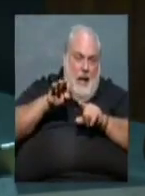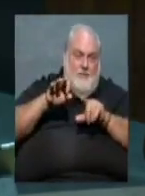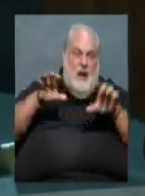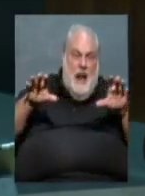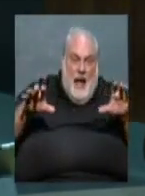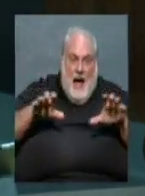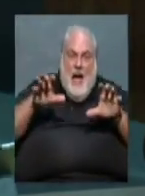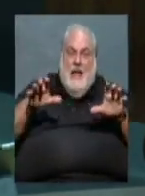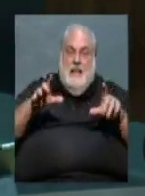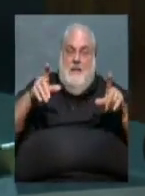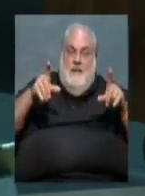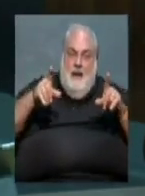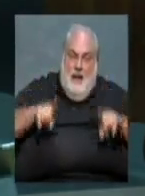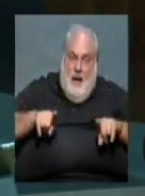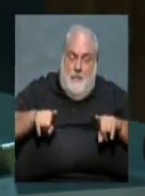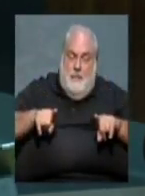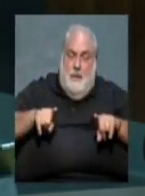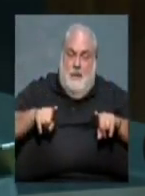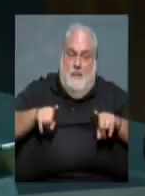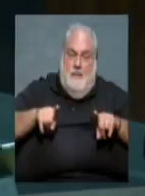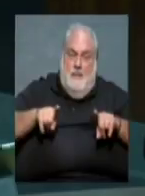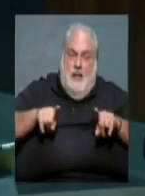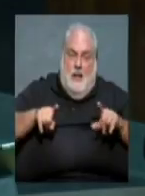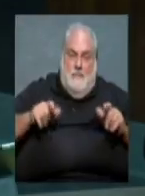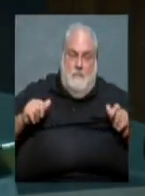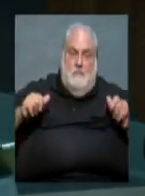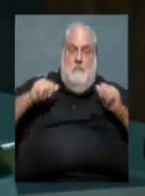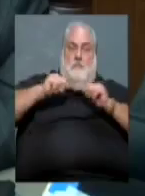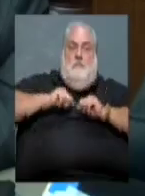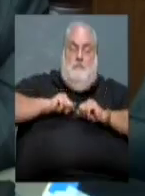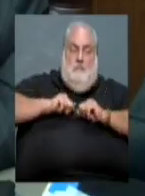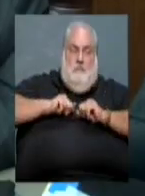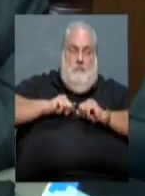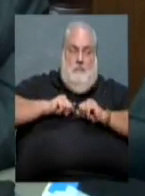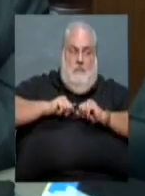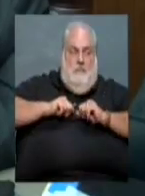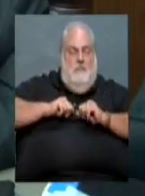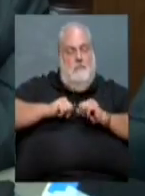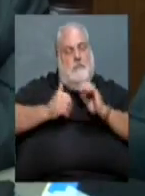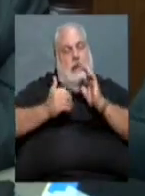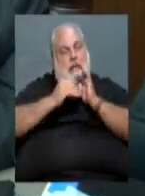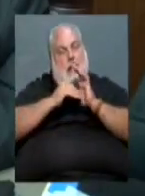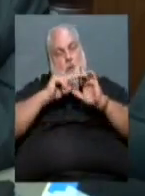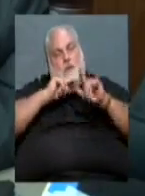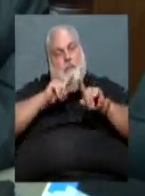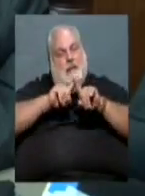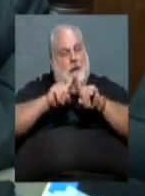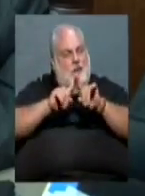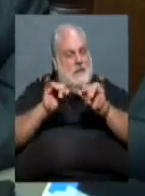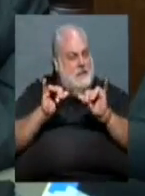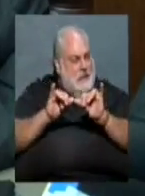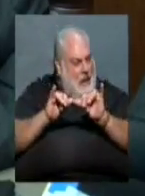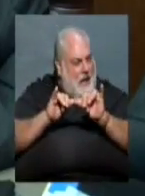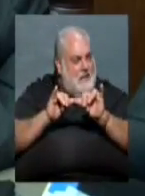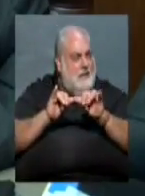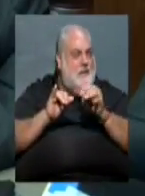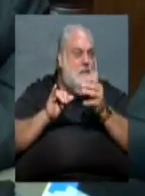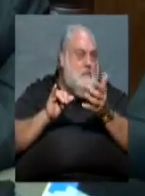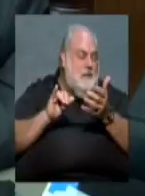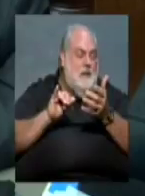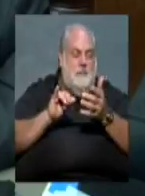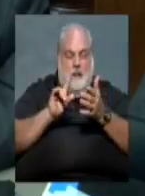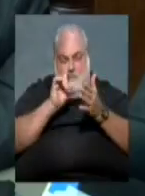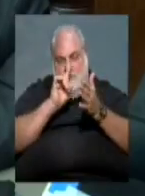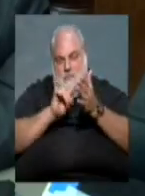situation, they could grab them. We'll look at it. mean, because, again, the different sizes, but